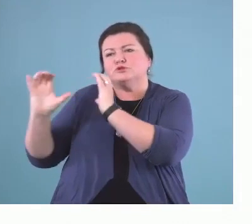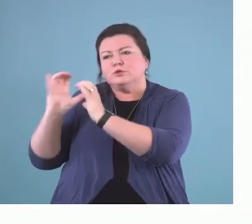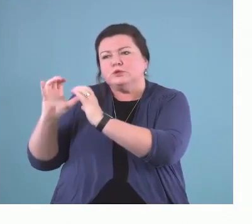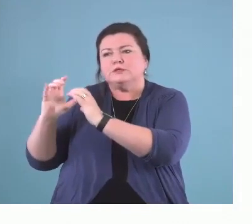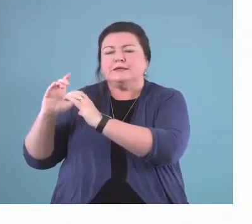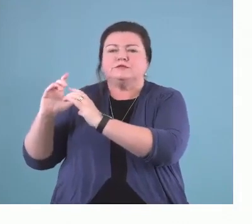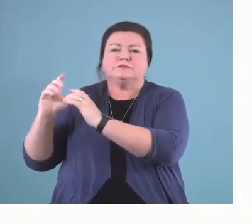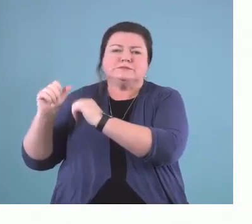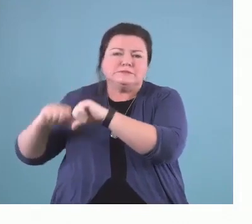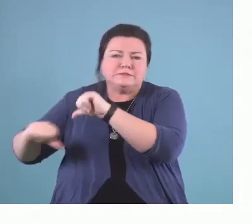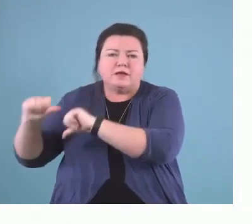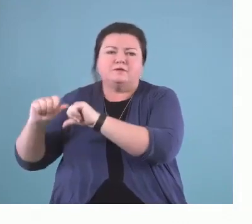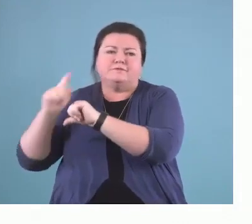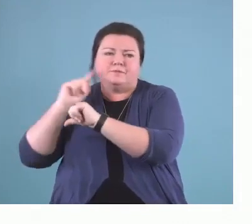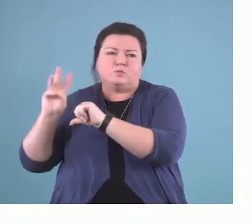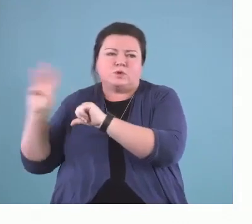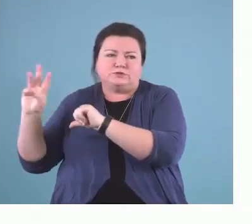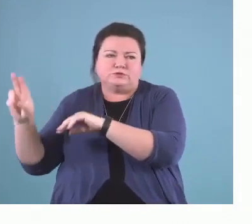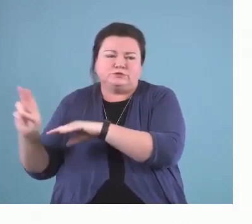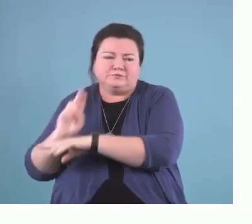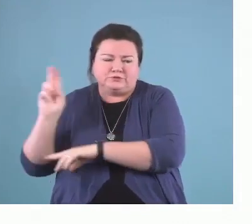with Western University.